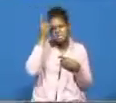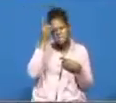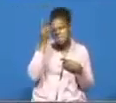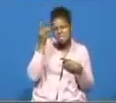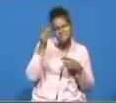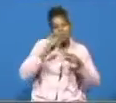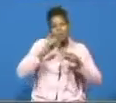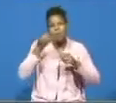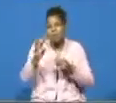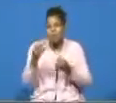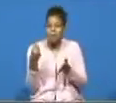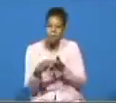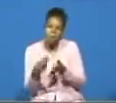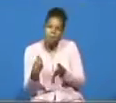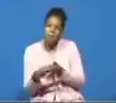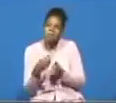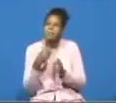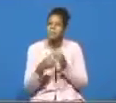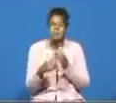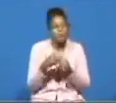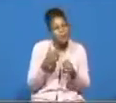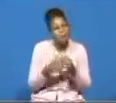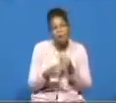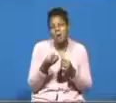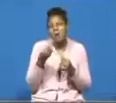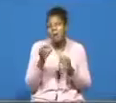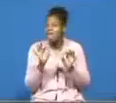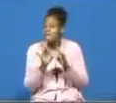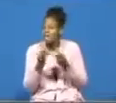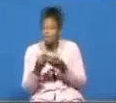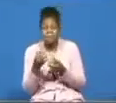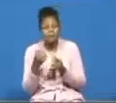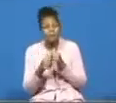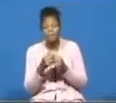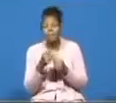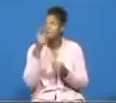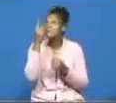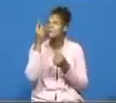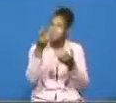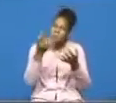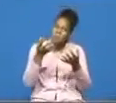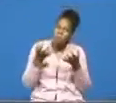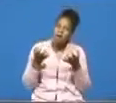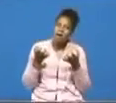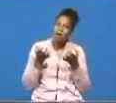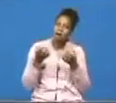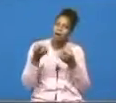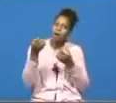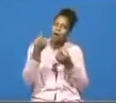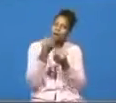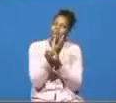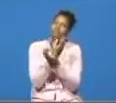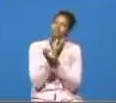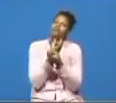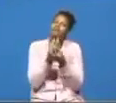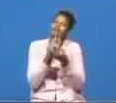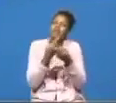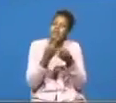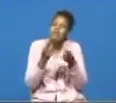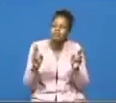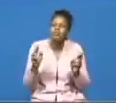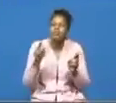or financial issues or our family issues he wants to come to your rescue